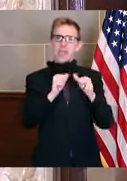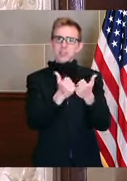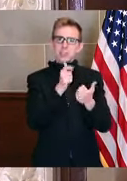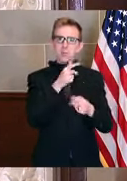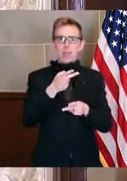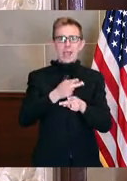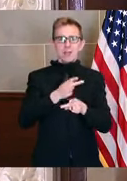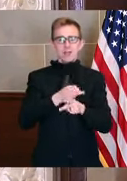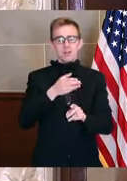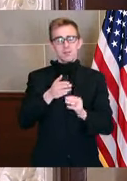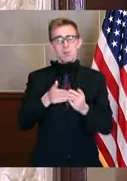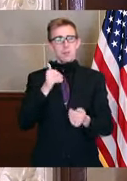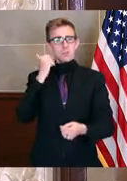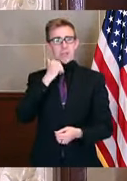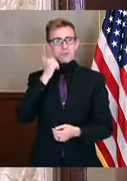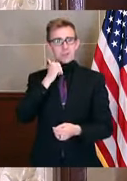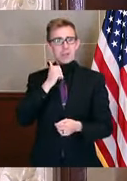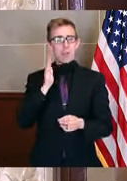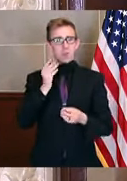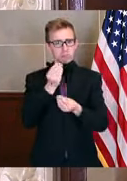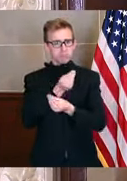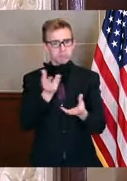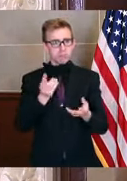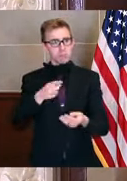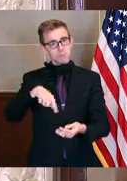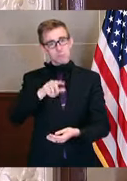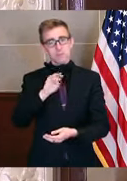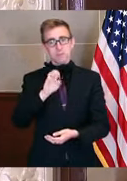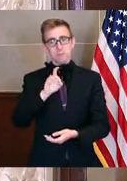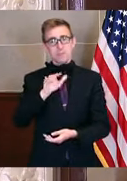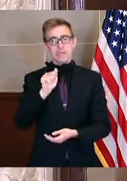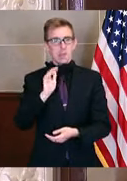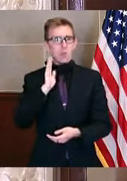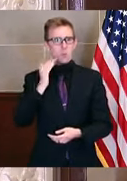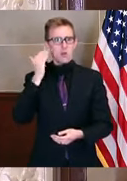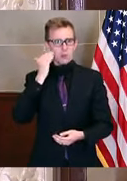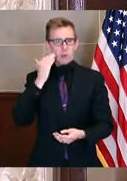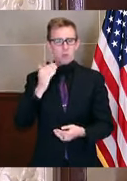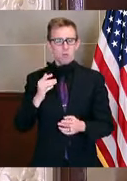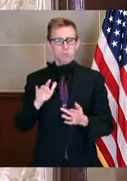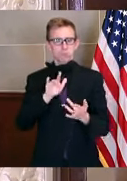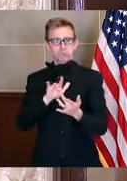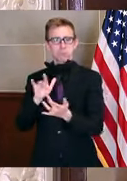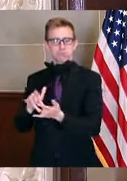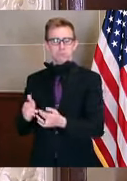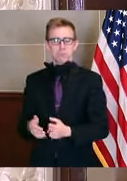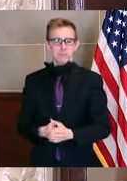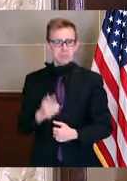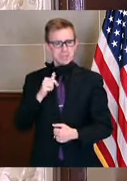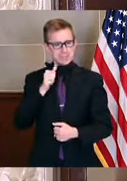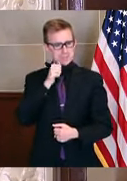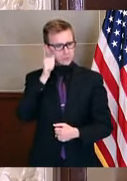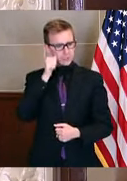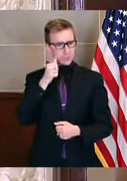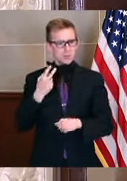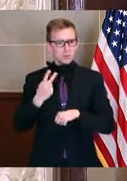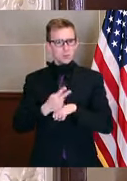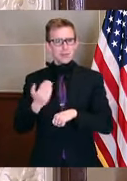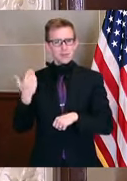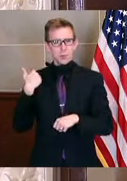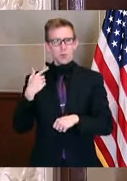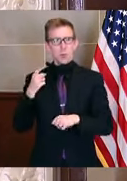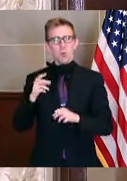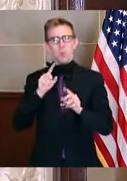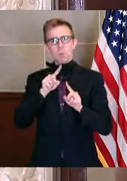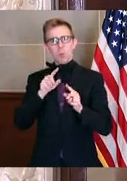pretty well on a daily basis where you would know as a media. I think it was yesterday or the day before, think it was Kurt reported with